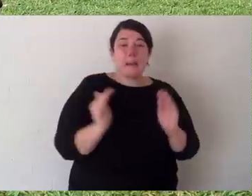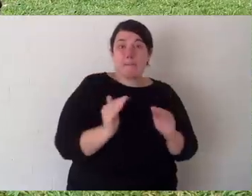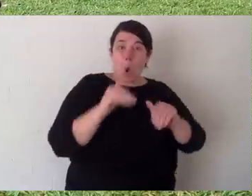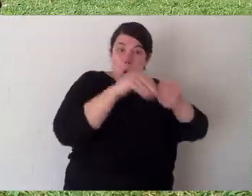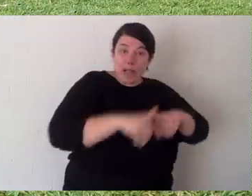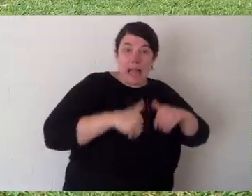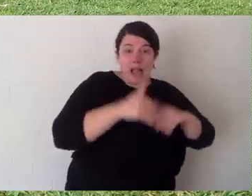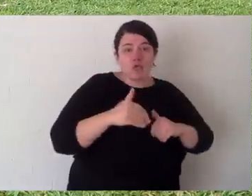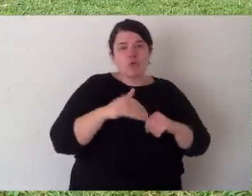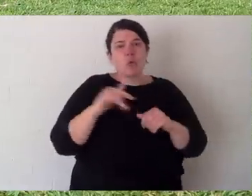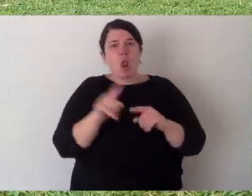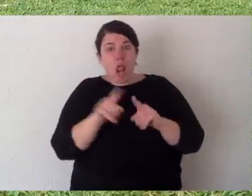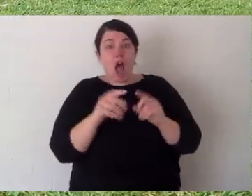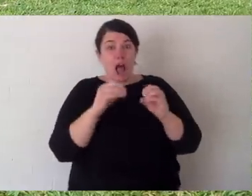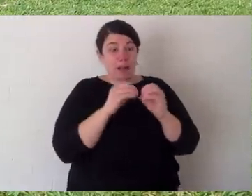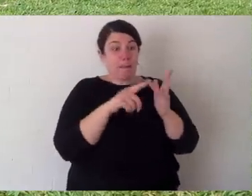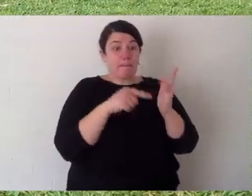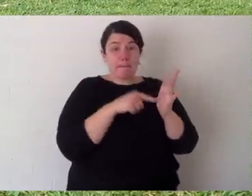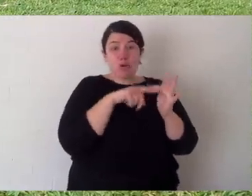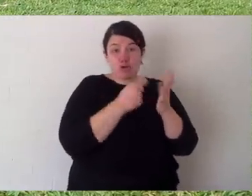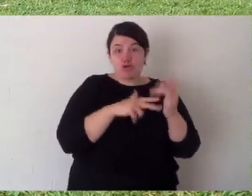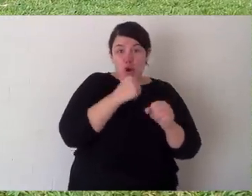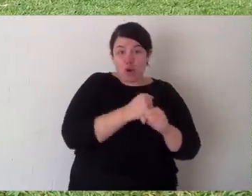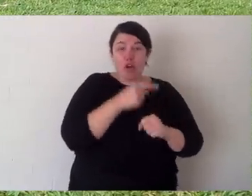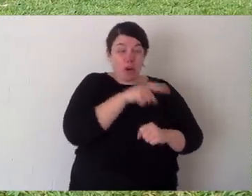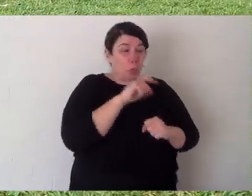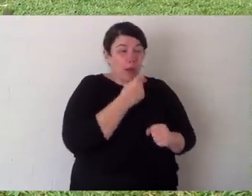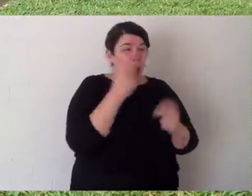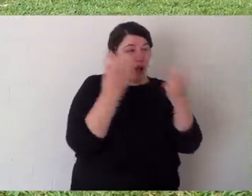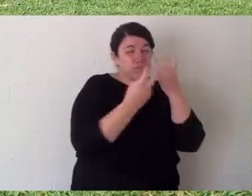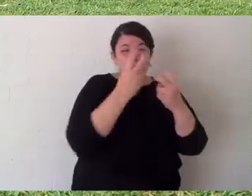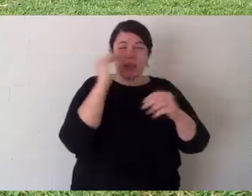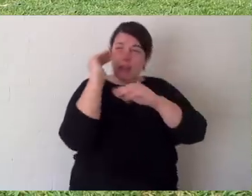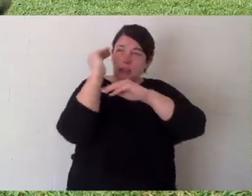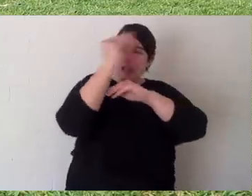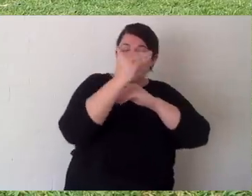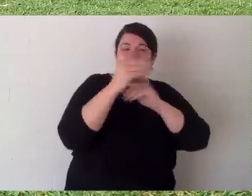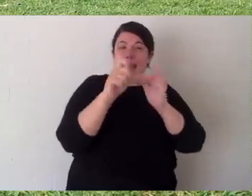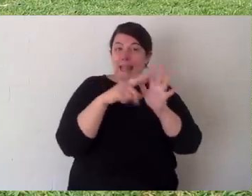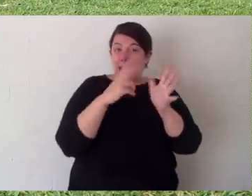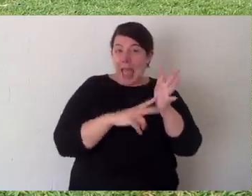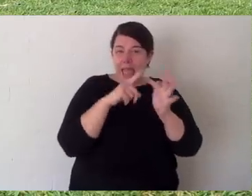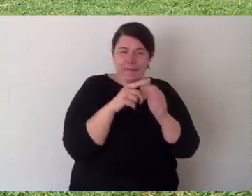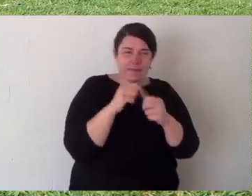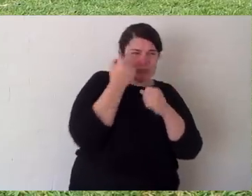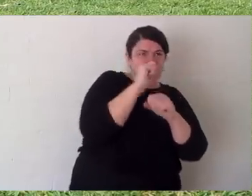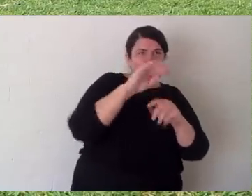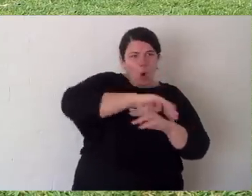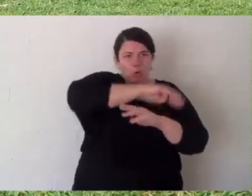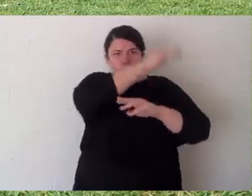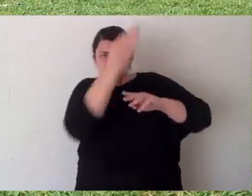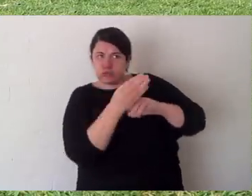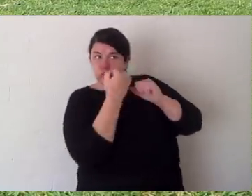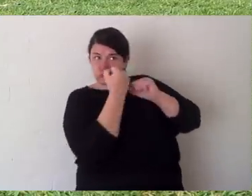species like rock wallabies or bettongs or potteroos will build little nests or hide in caves. But